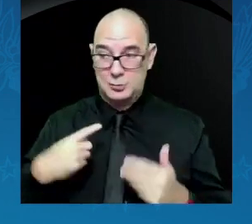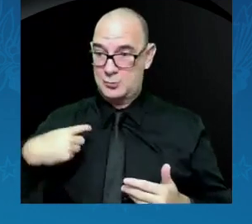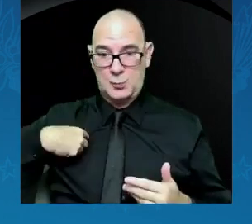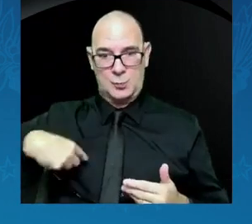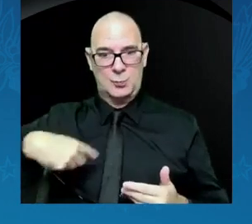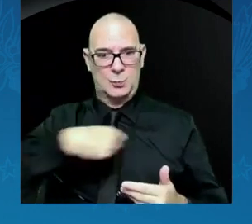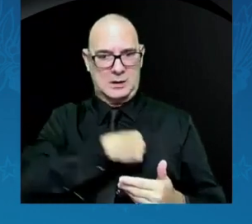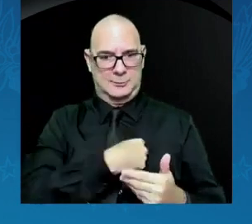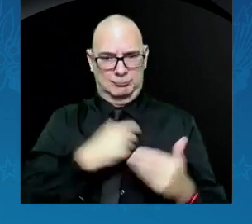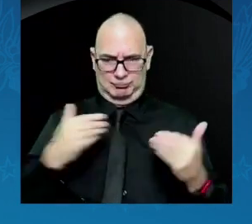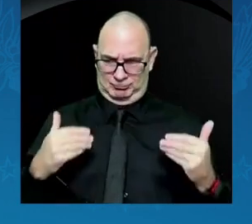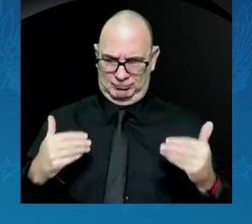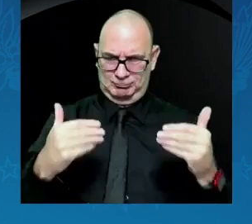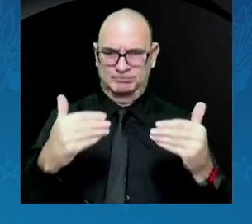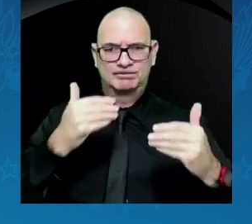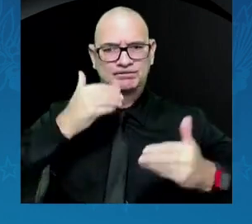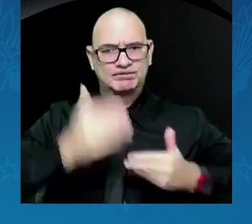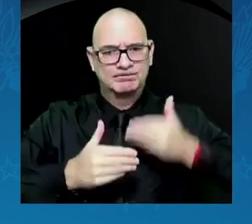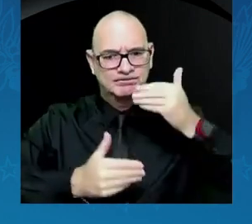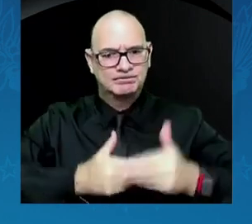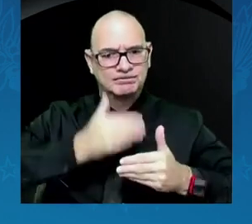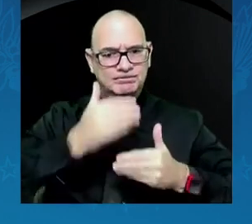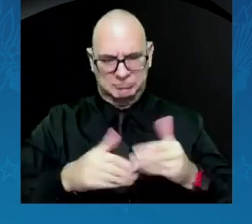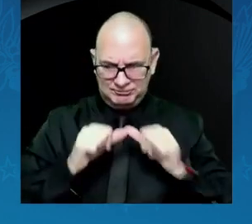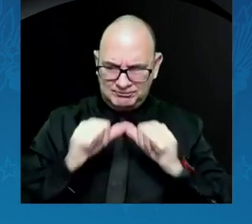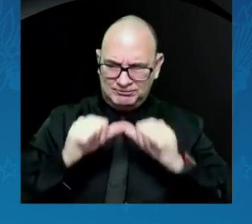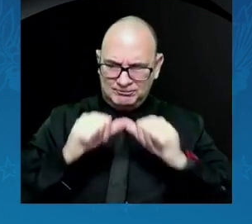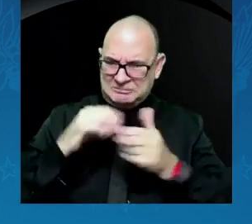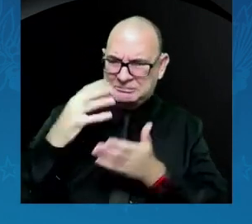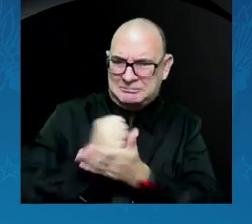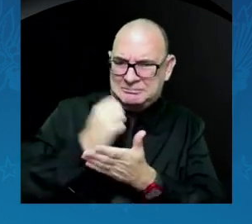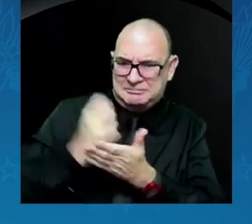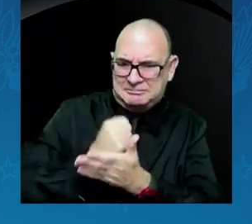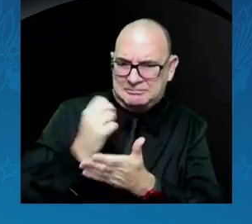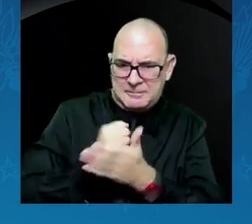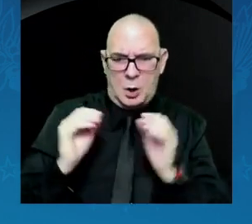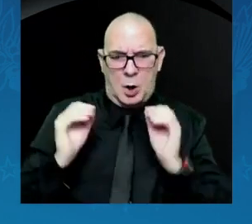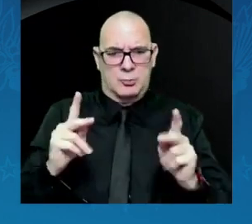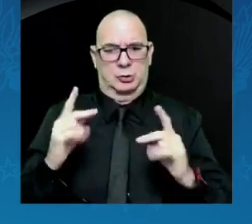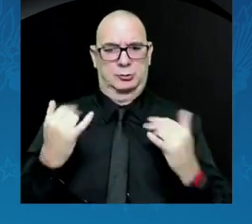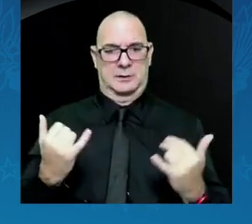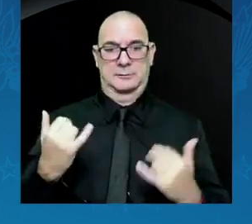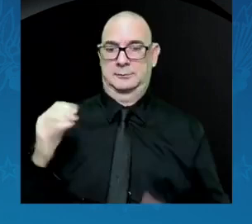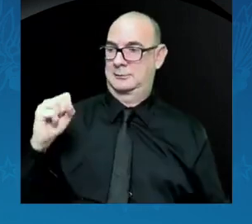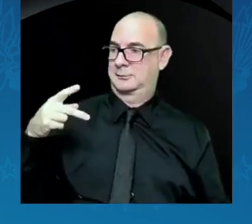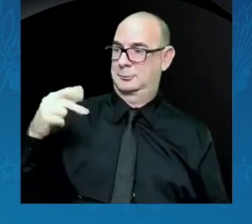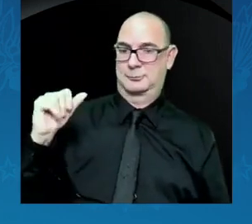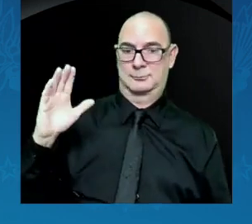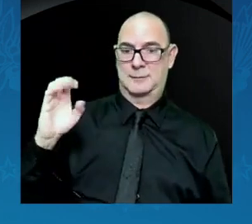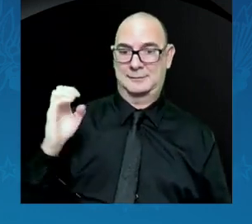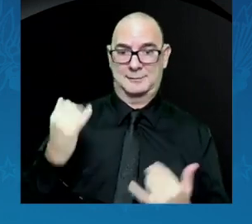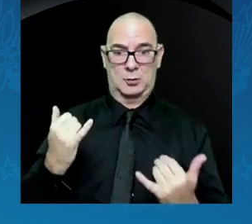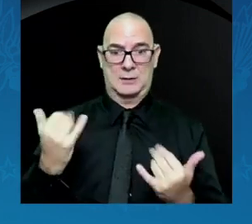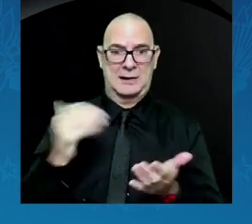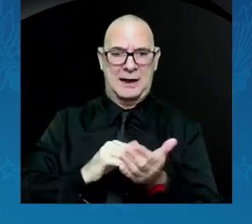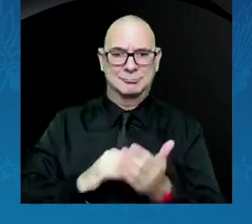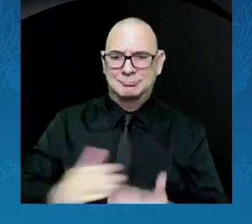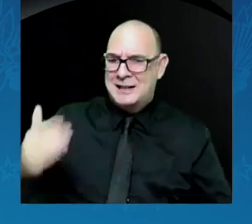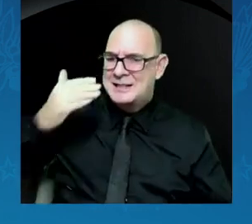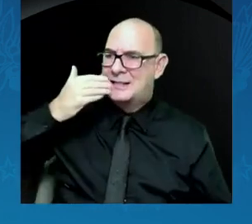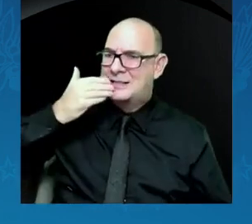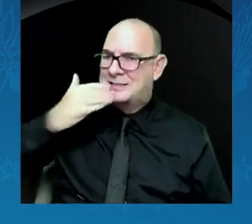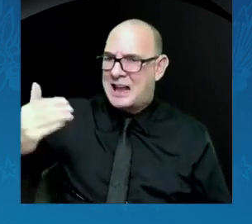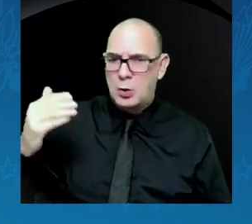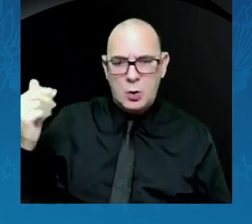to seize the opportunity of space. And again, I thank you all for the work you